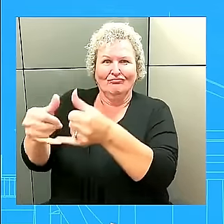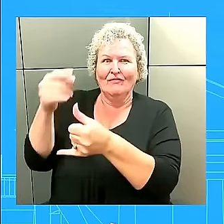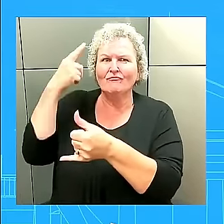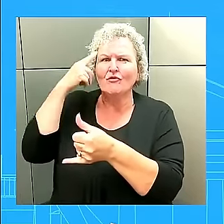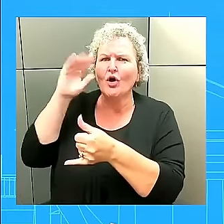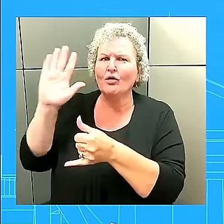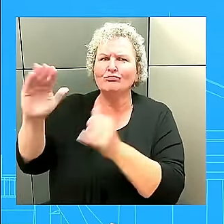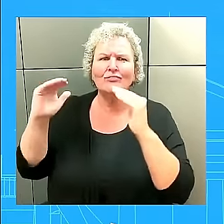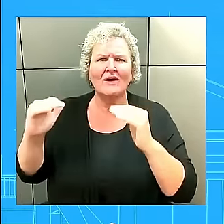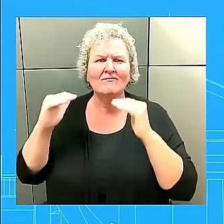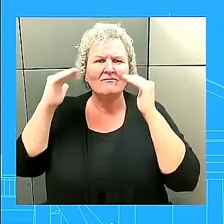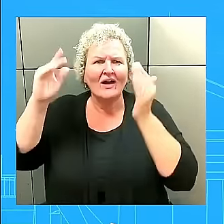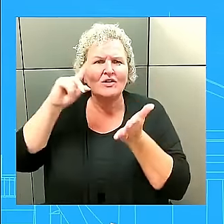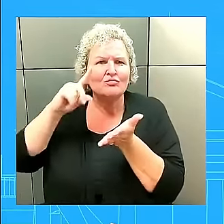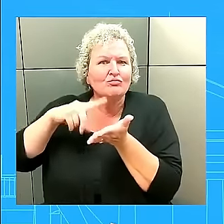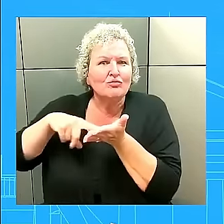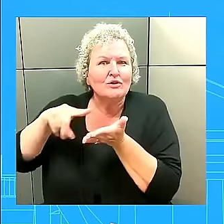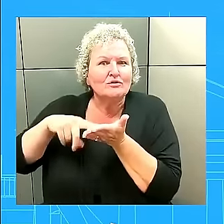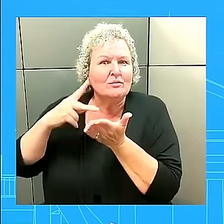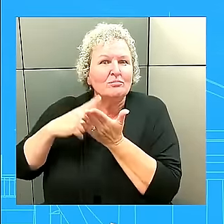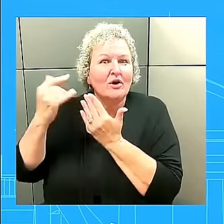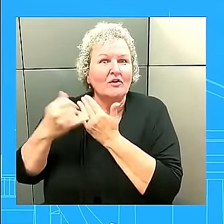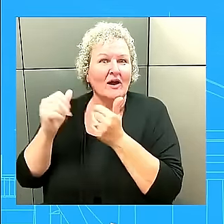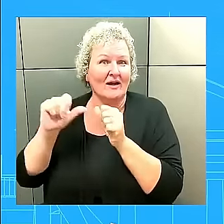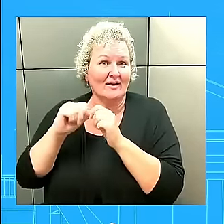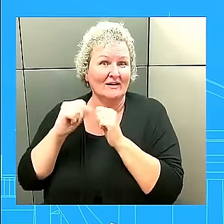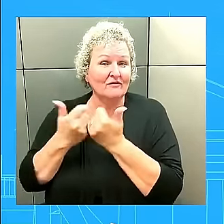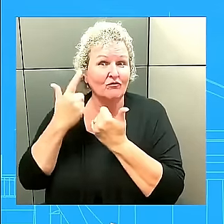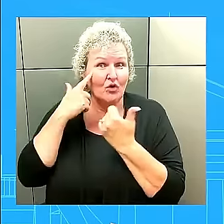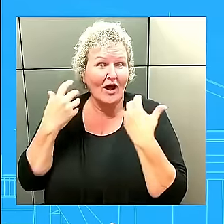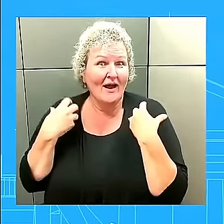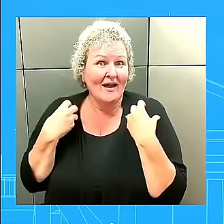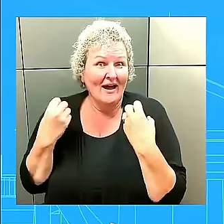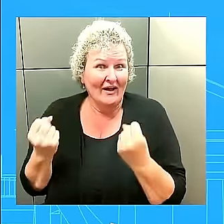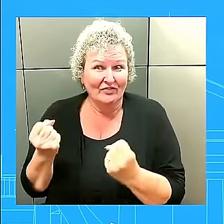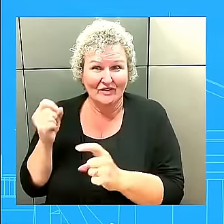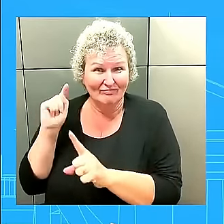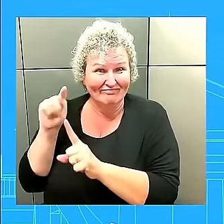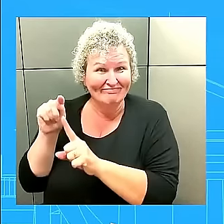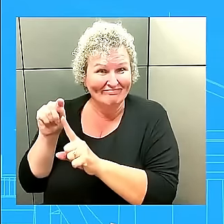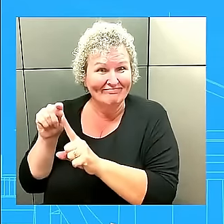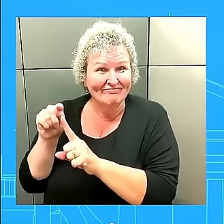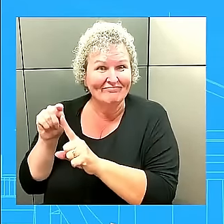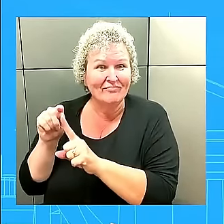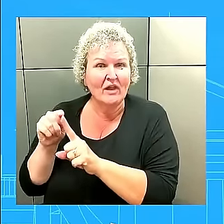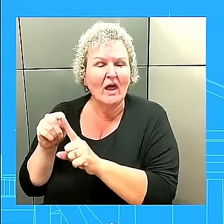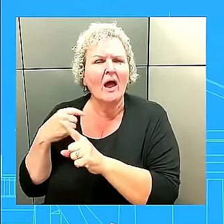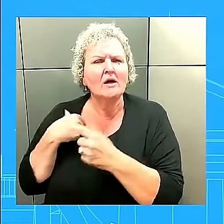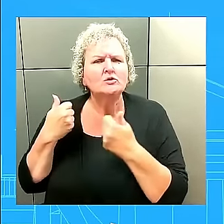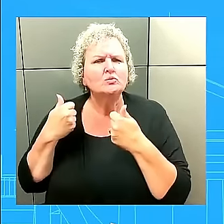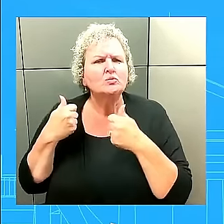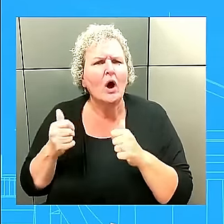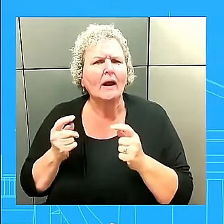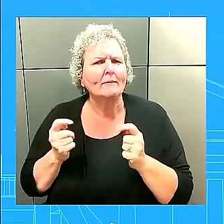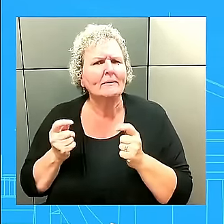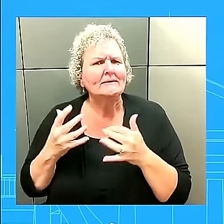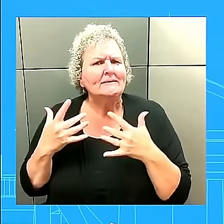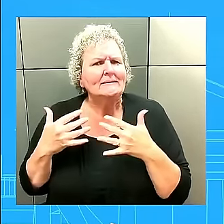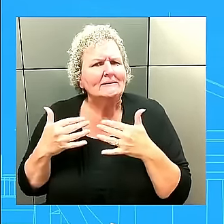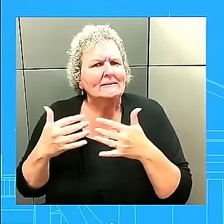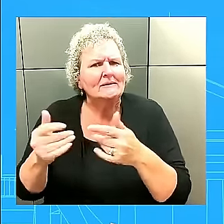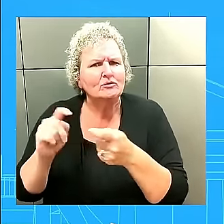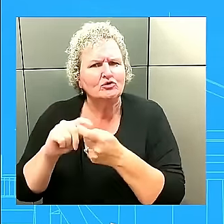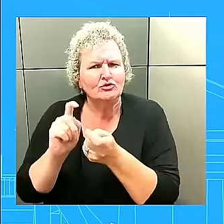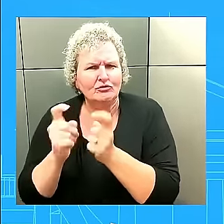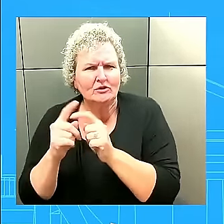transformative research and development in women's health care. These new Opera H awardees will spur innovation and